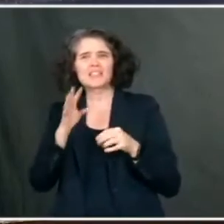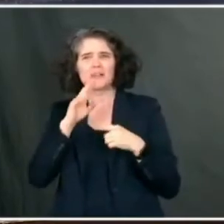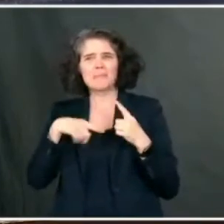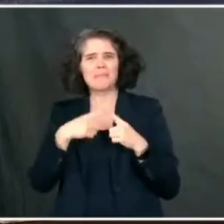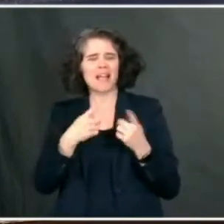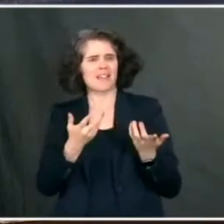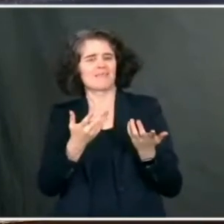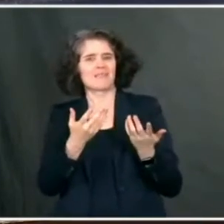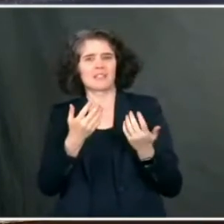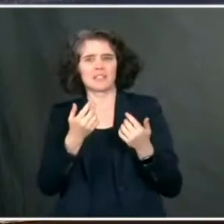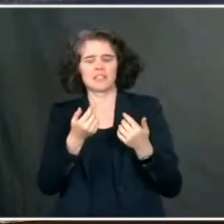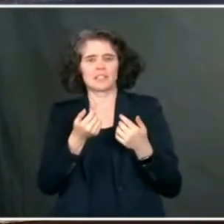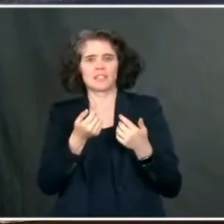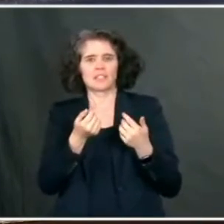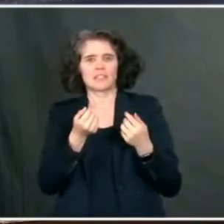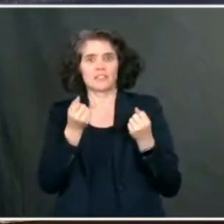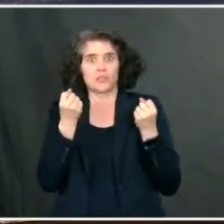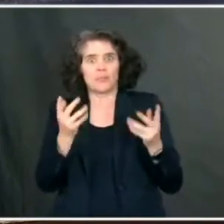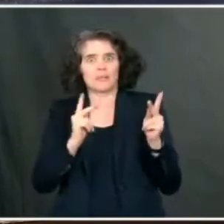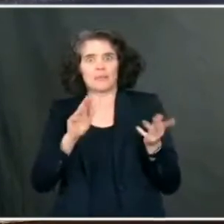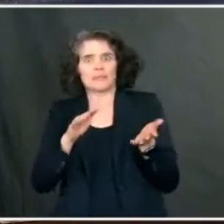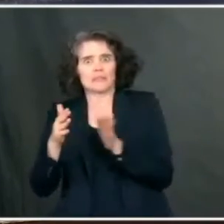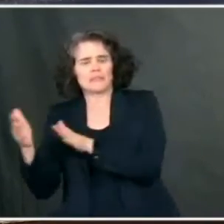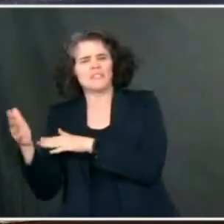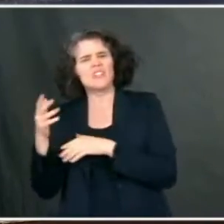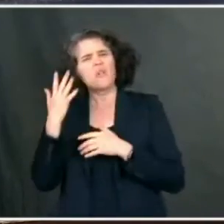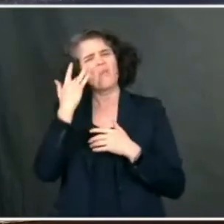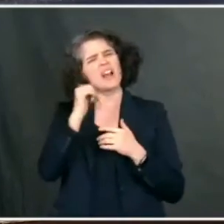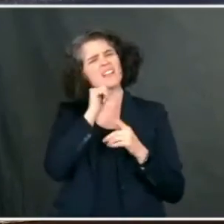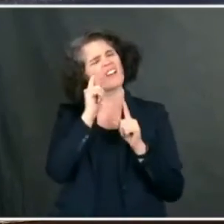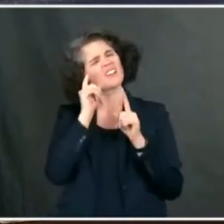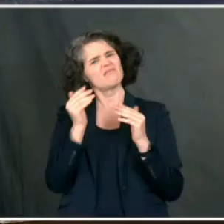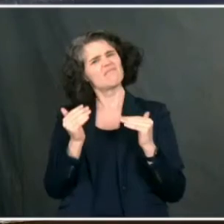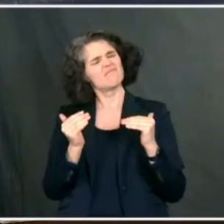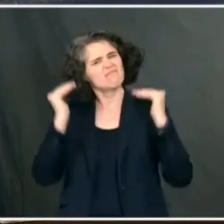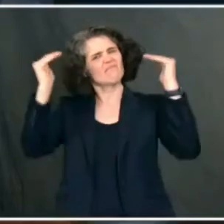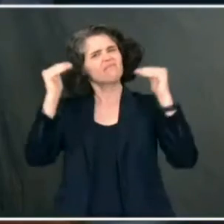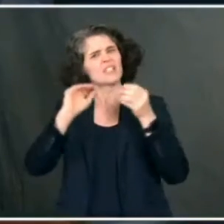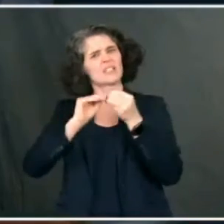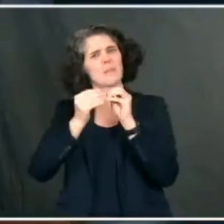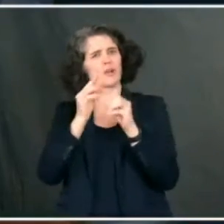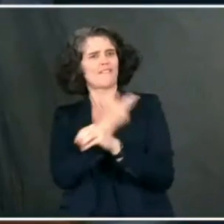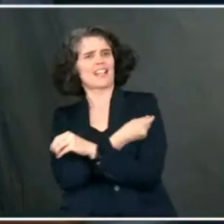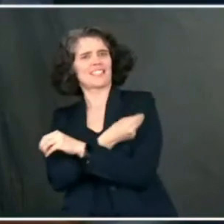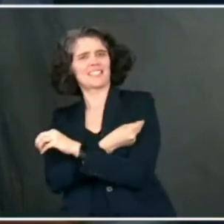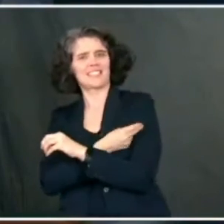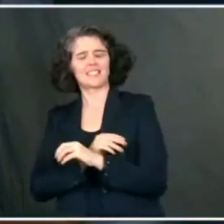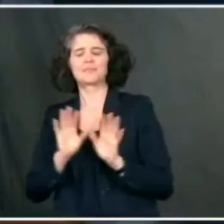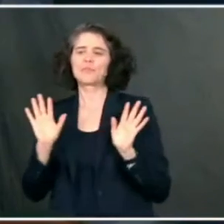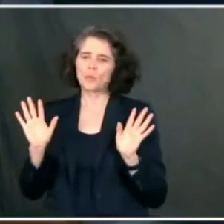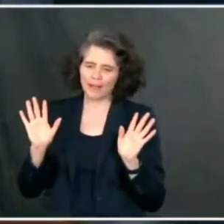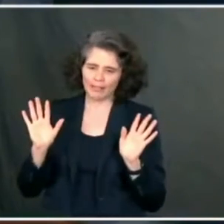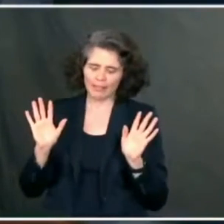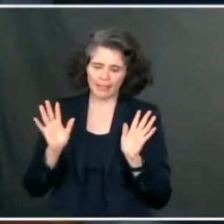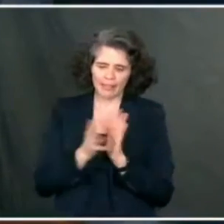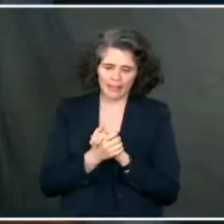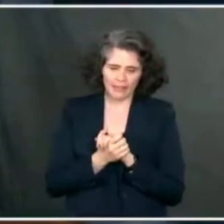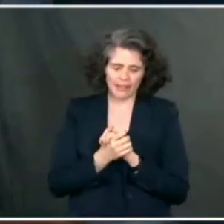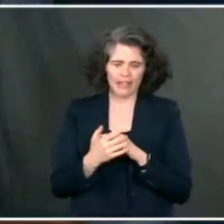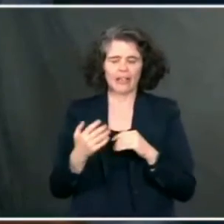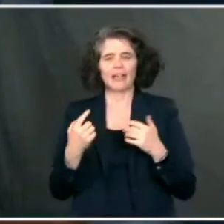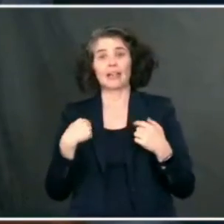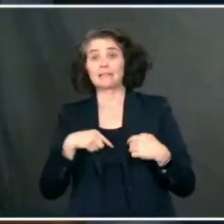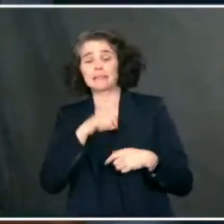.6 million yesterday. Why isn't the president shooting a little bit higher given the magnitude of the crisis here? Well, none of us are mathematicians, myself included.